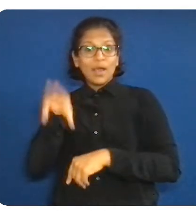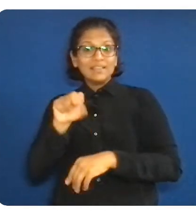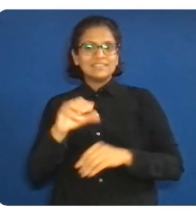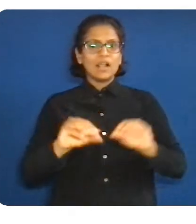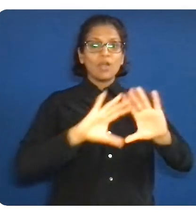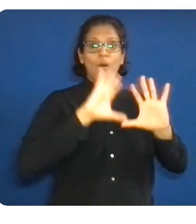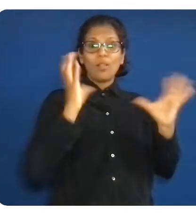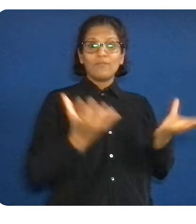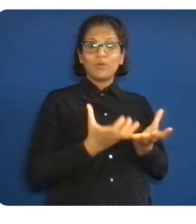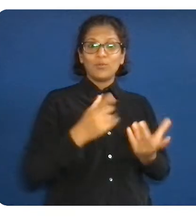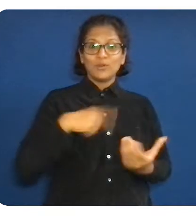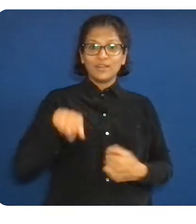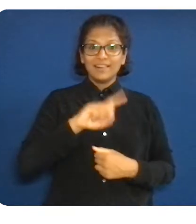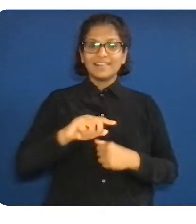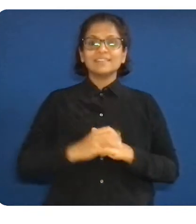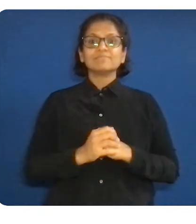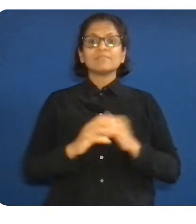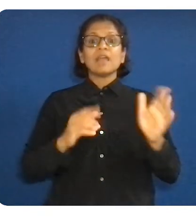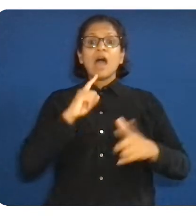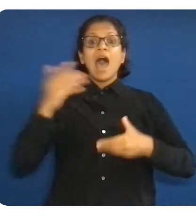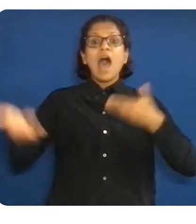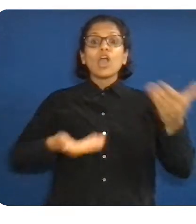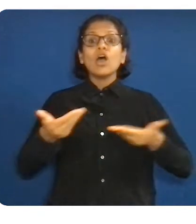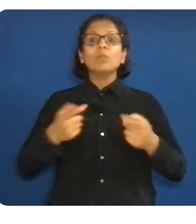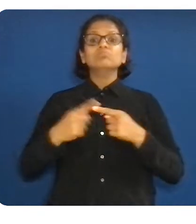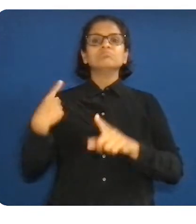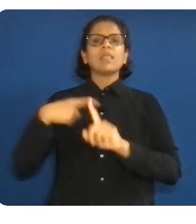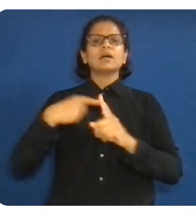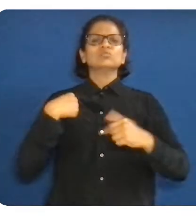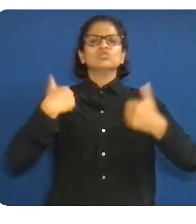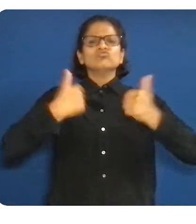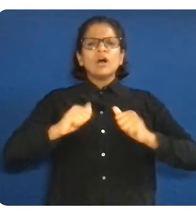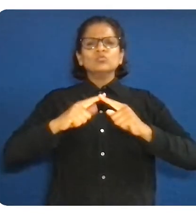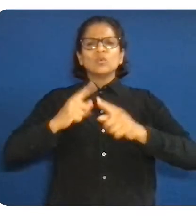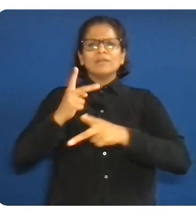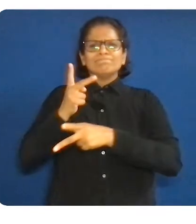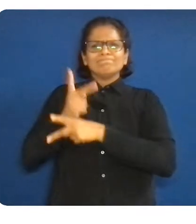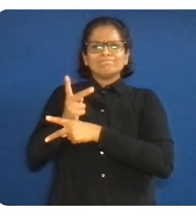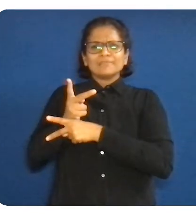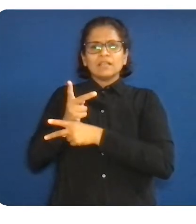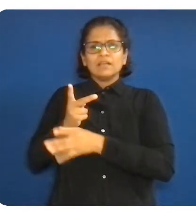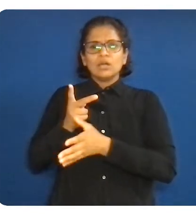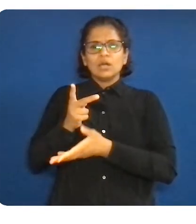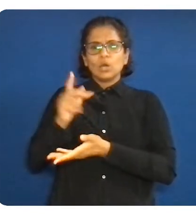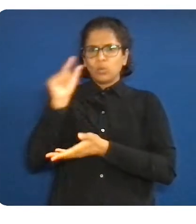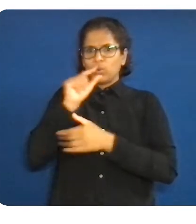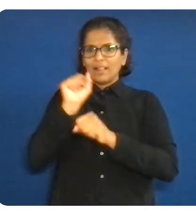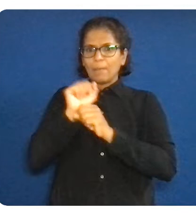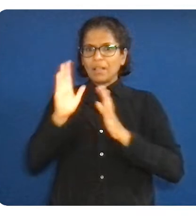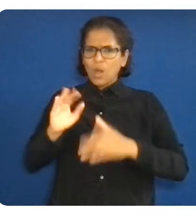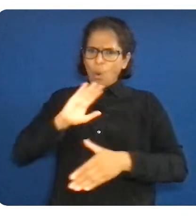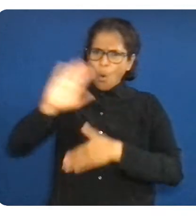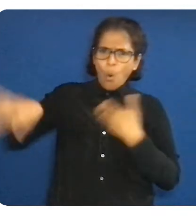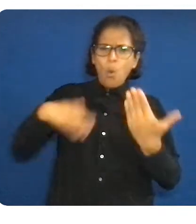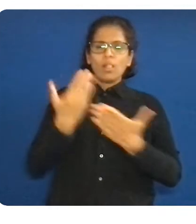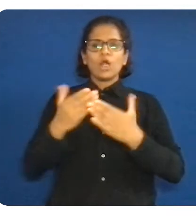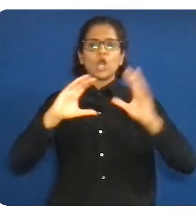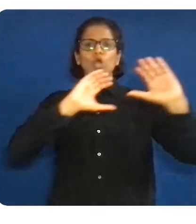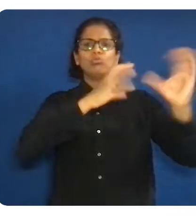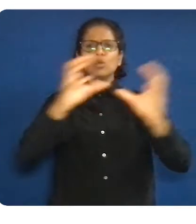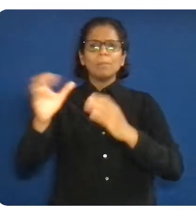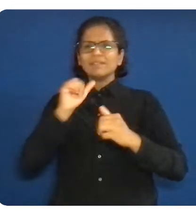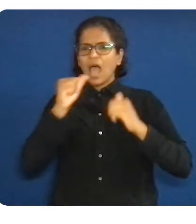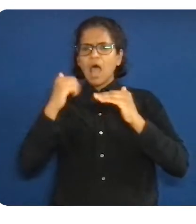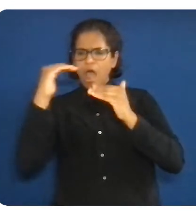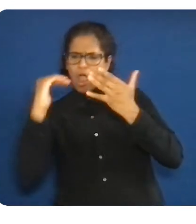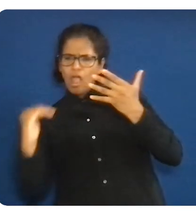this is an area where we can and we must do better. Google depends on the best, brightest, and most diverse